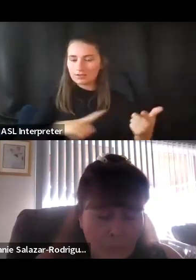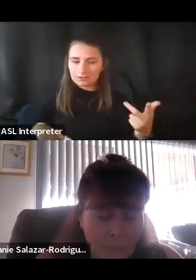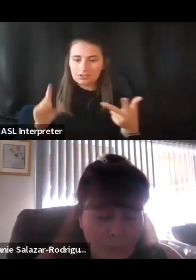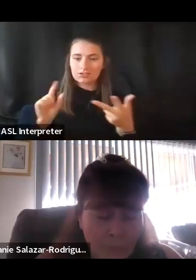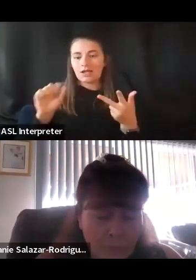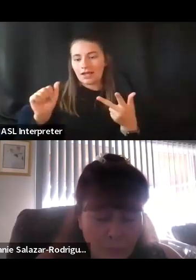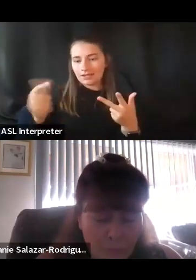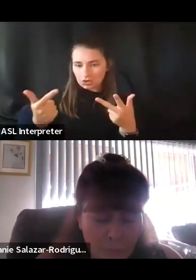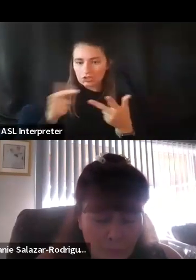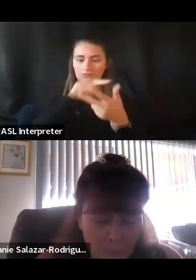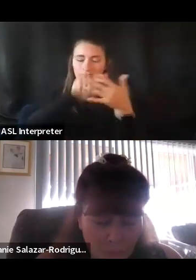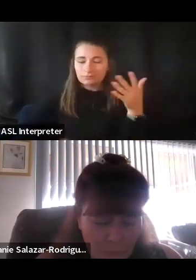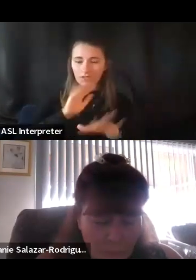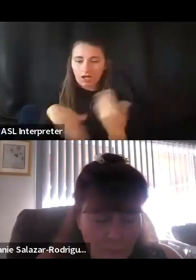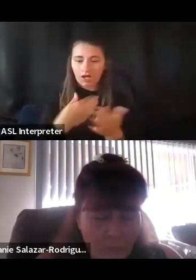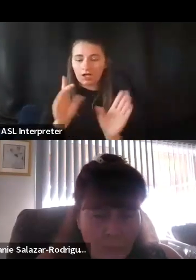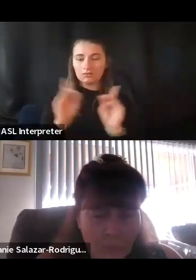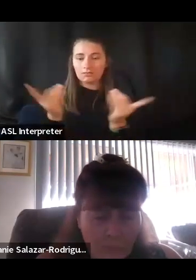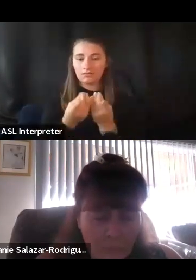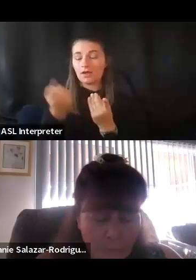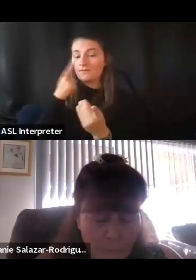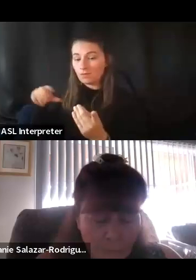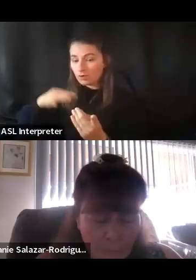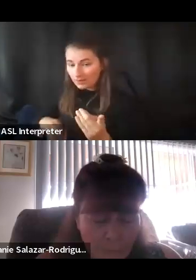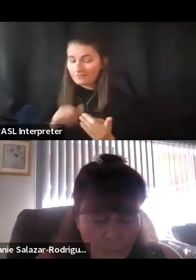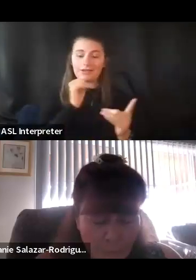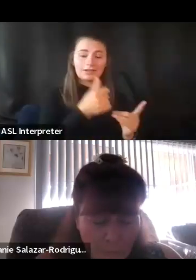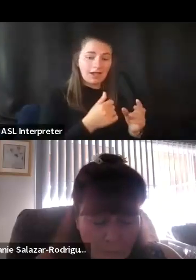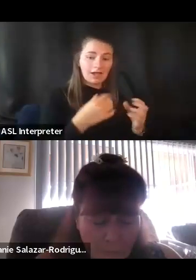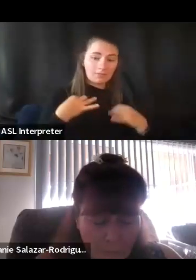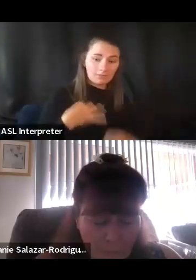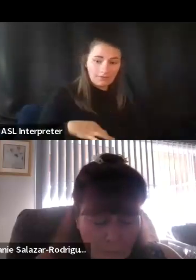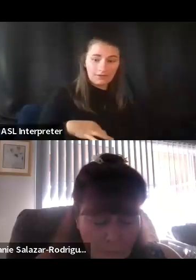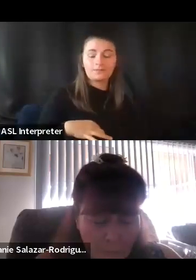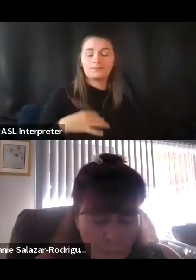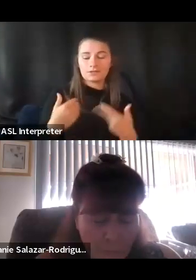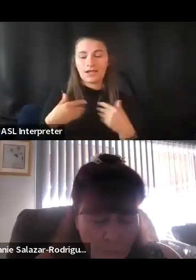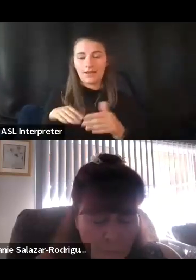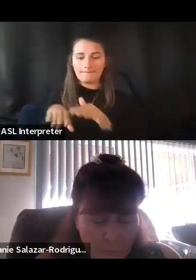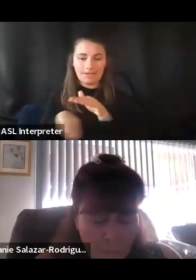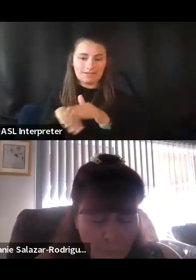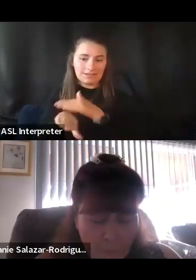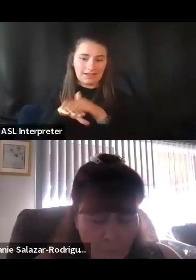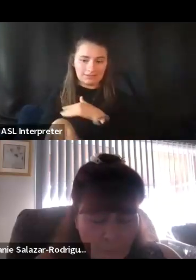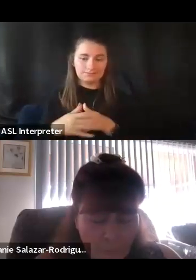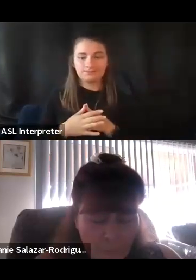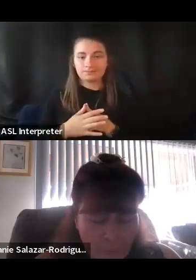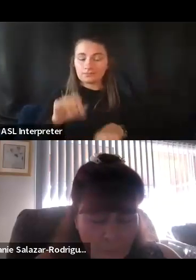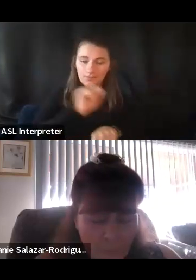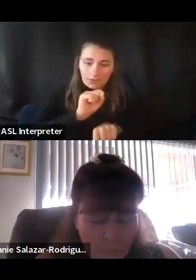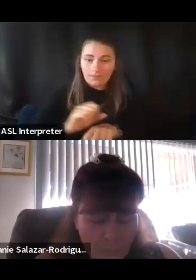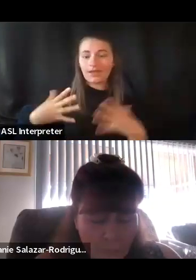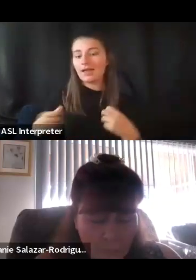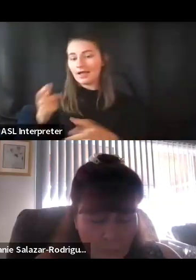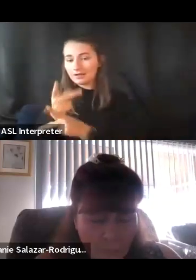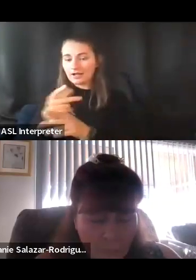all the departments, for-profit entities and non-profit entities just to secure basic access. And employment, healthcare, you better believe all of that